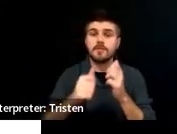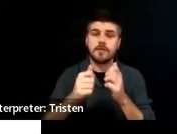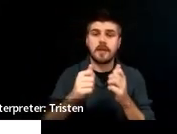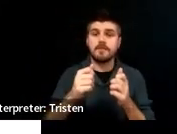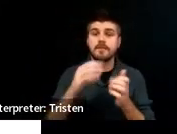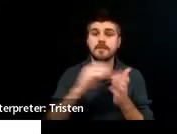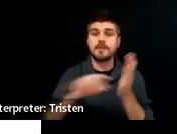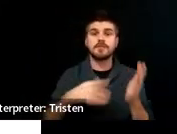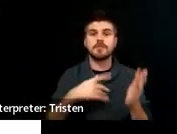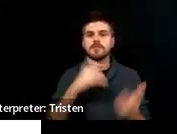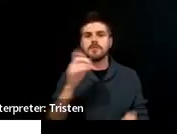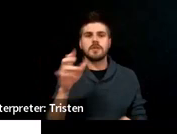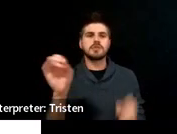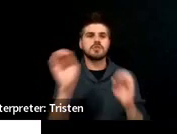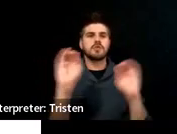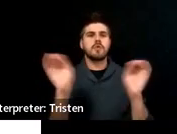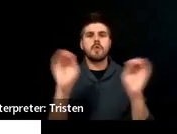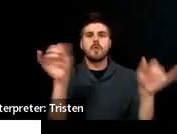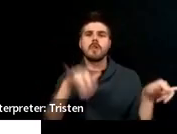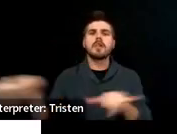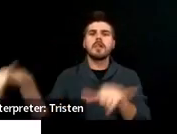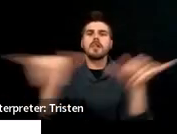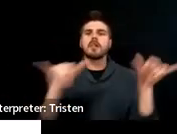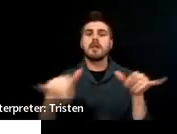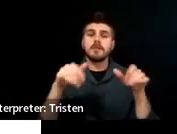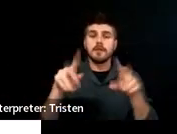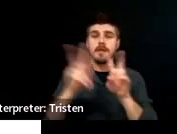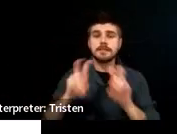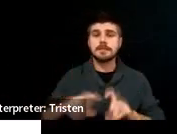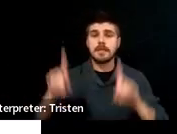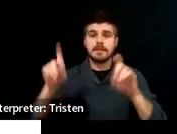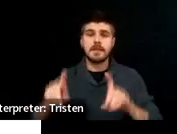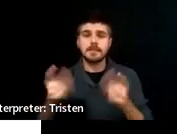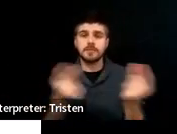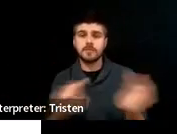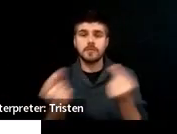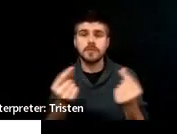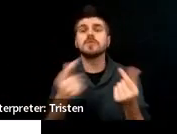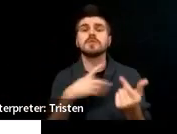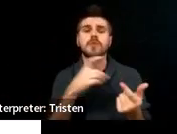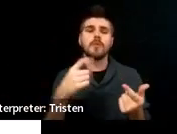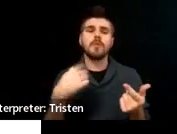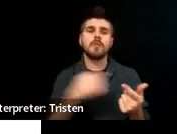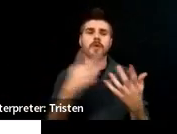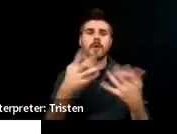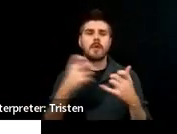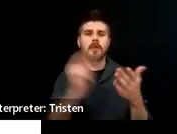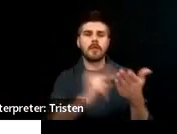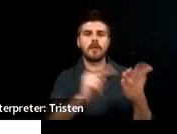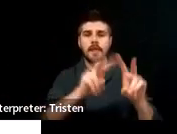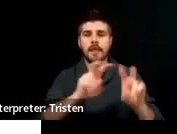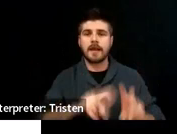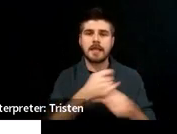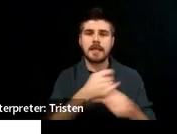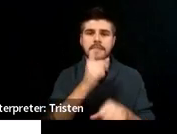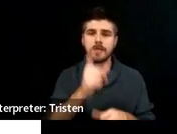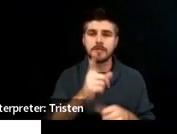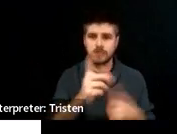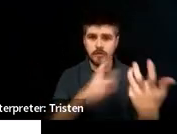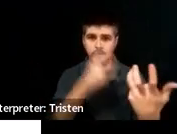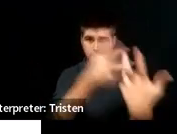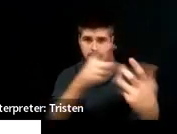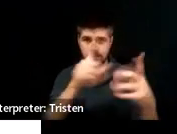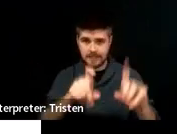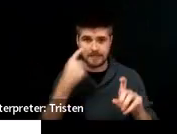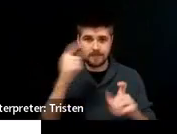The process should be based on the student's strengths, needs, interests, and goals. This is where we're going to get that information and use it